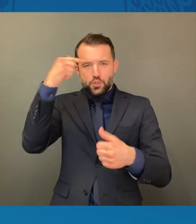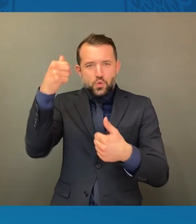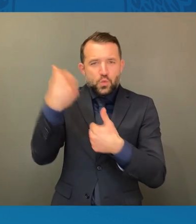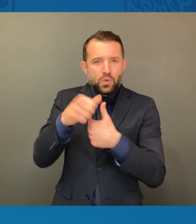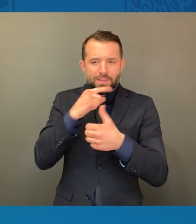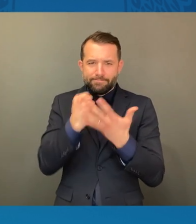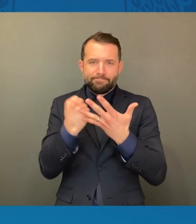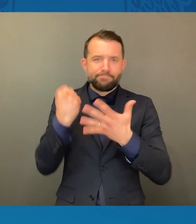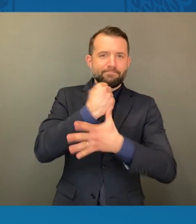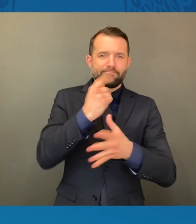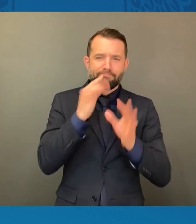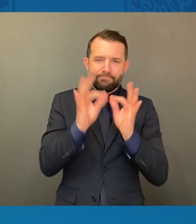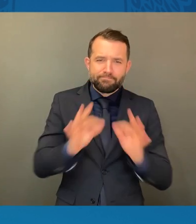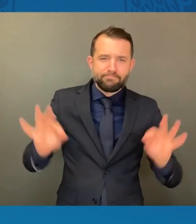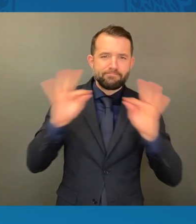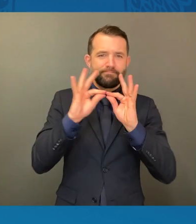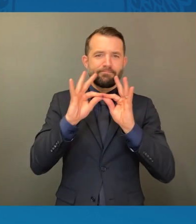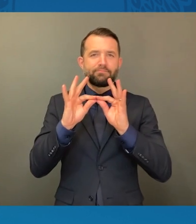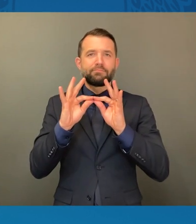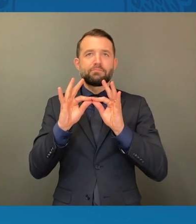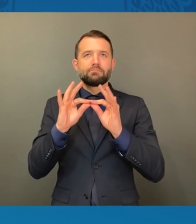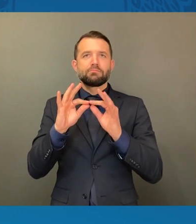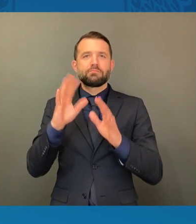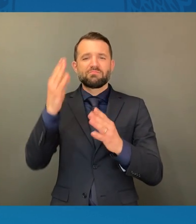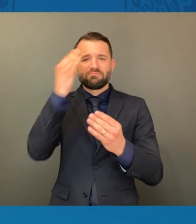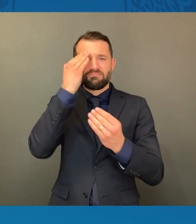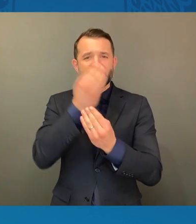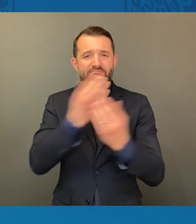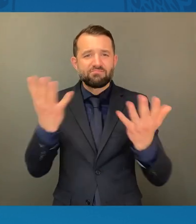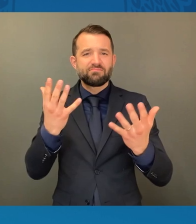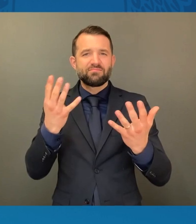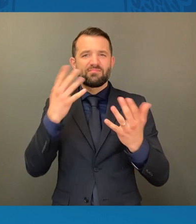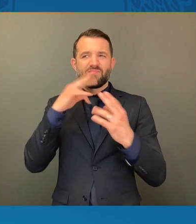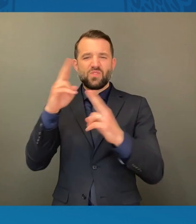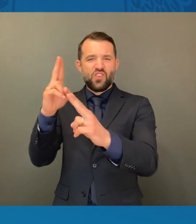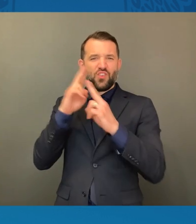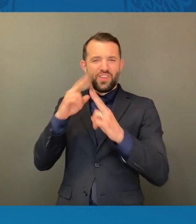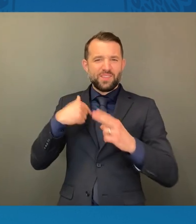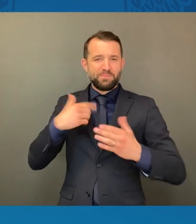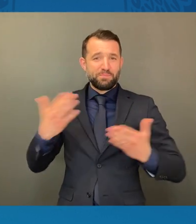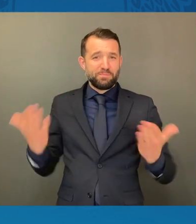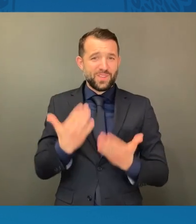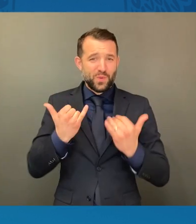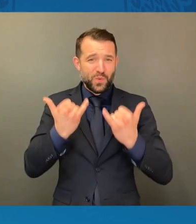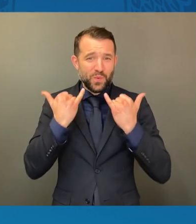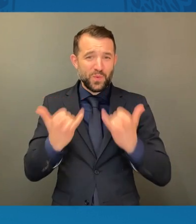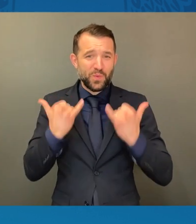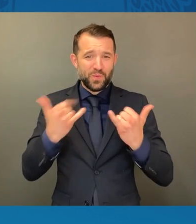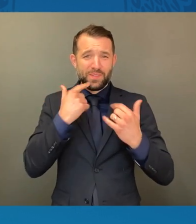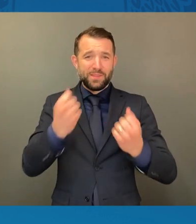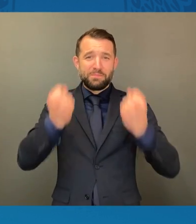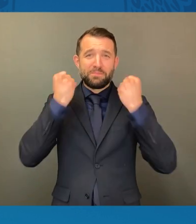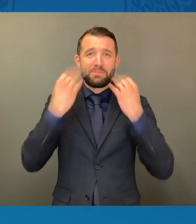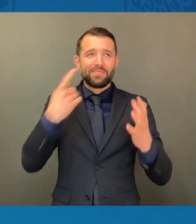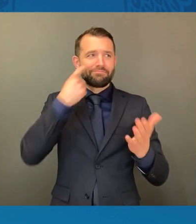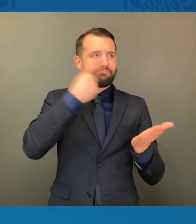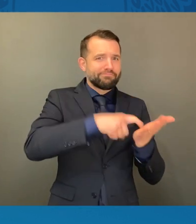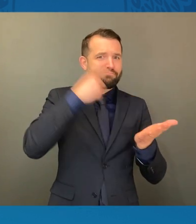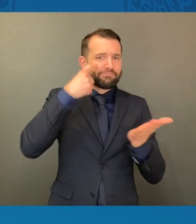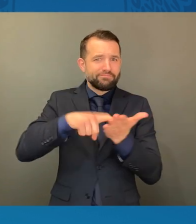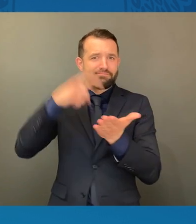it is a privilege to be among so many distinguished leaders, dedicated activists,